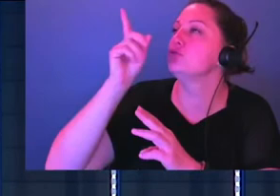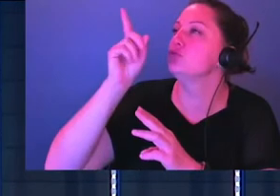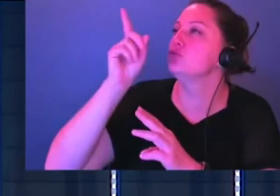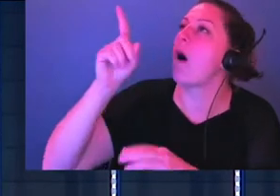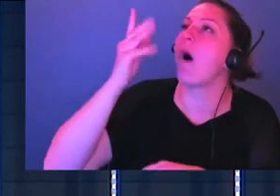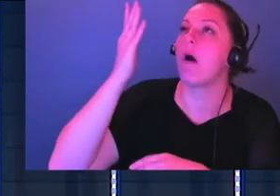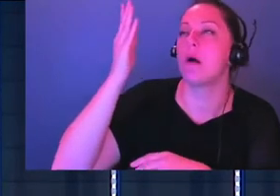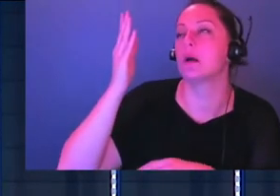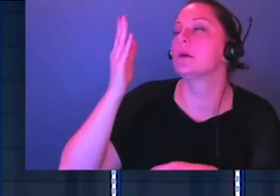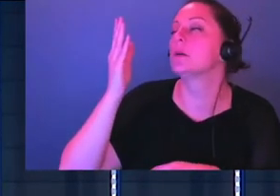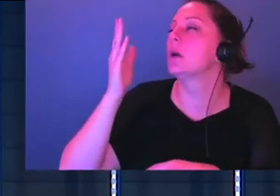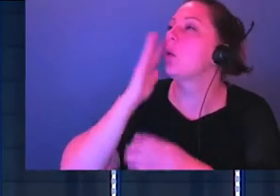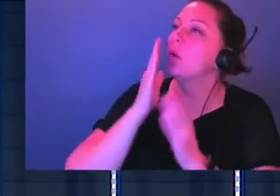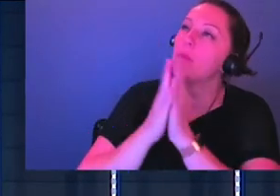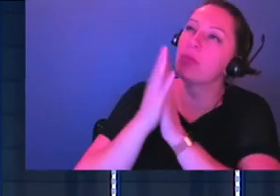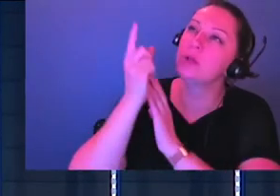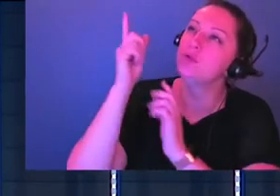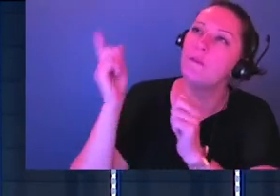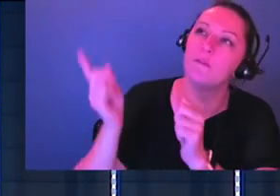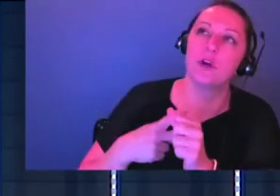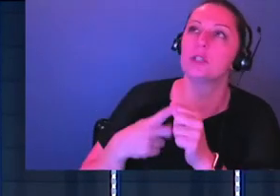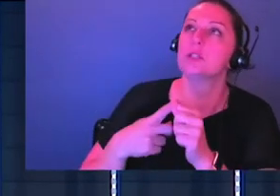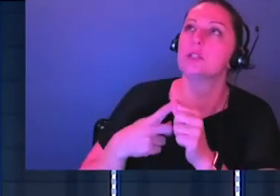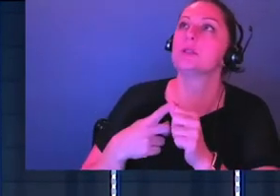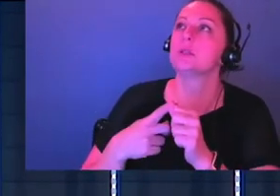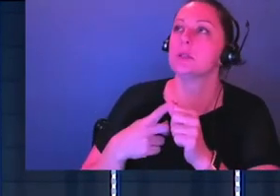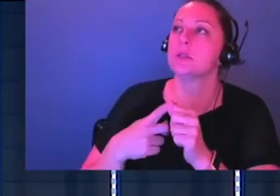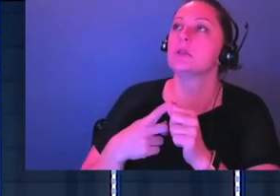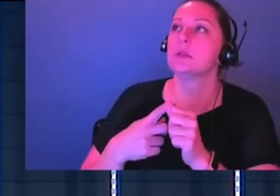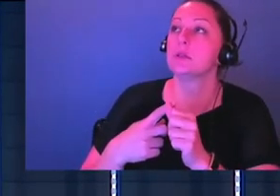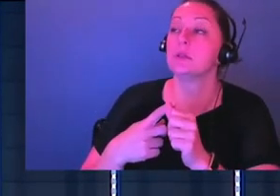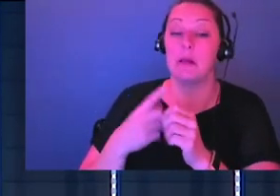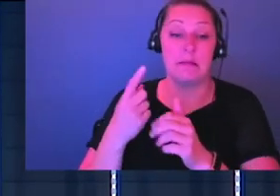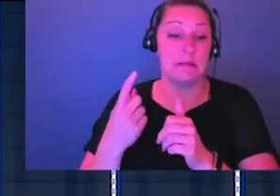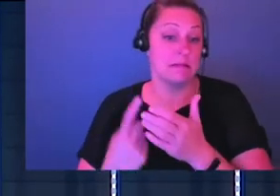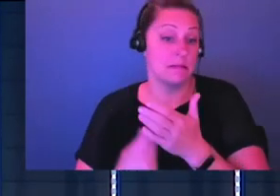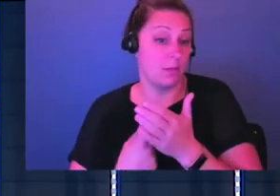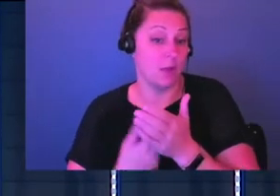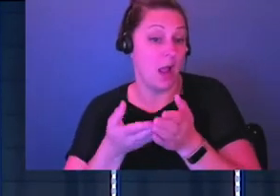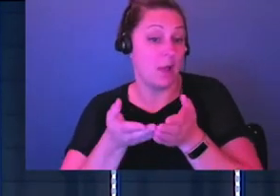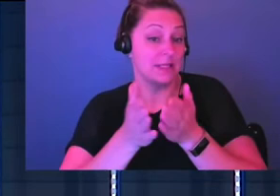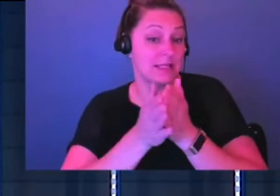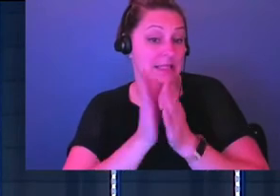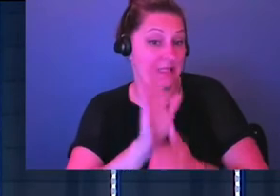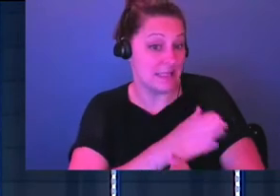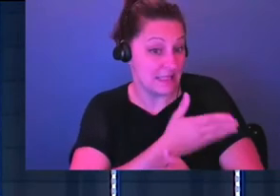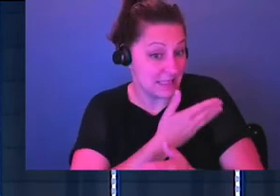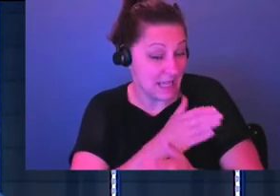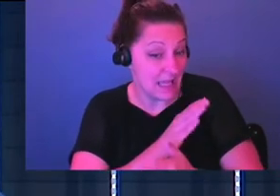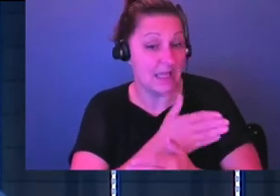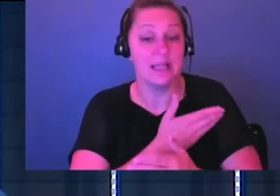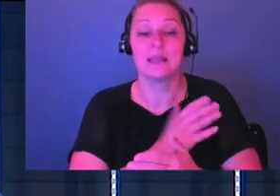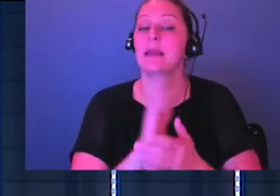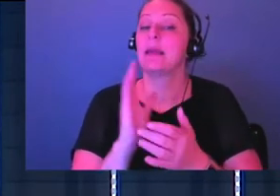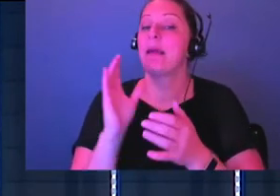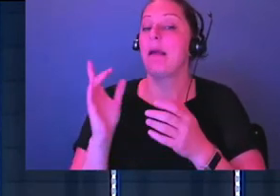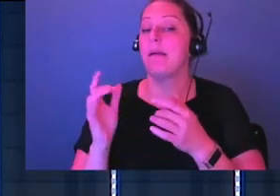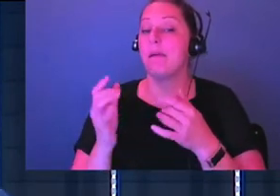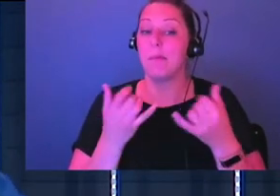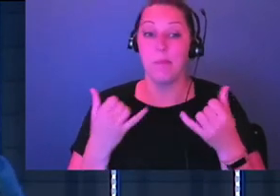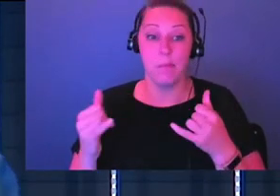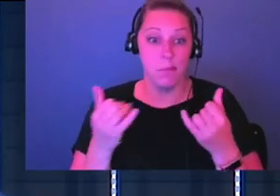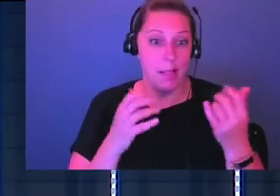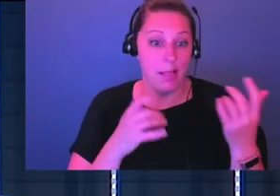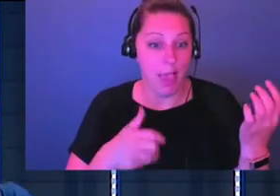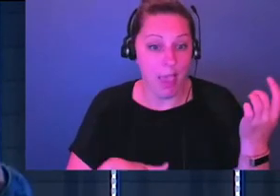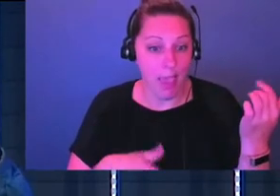you first. Sometimes we need to sing or play and praise our father that way so that